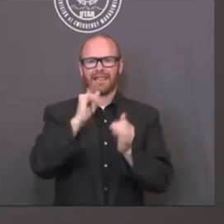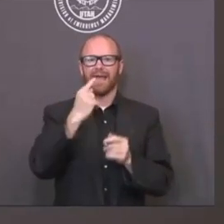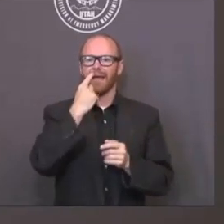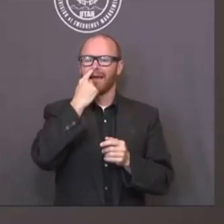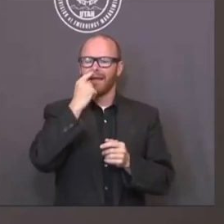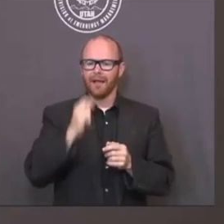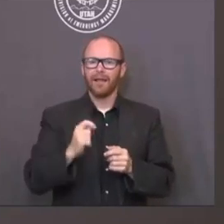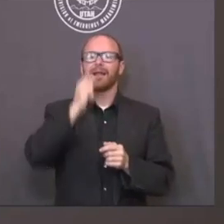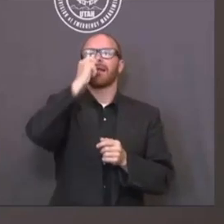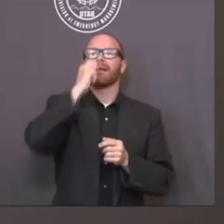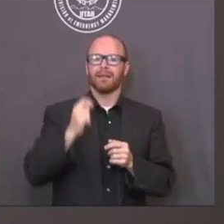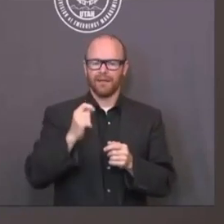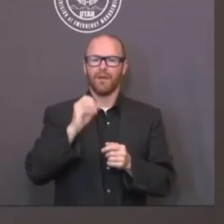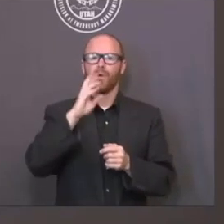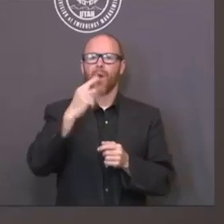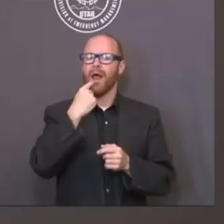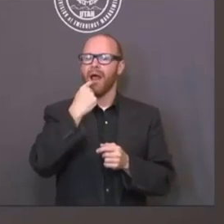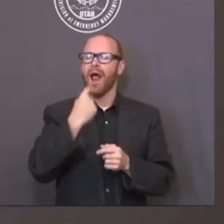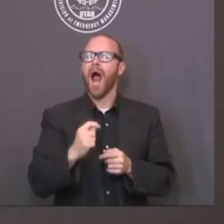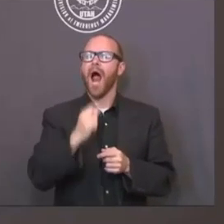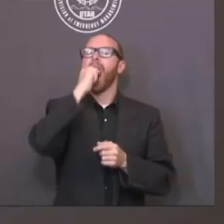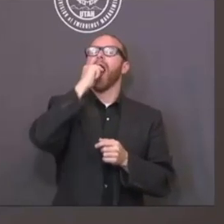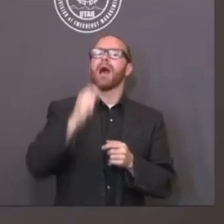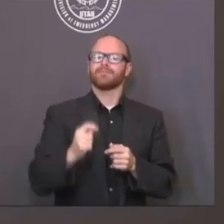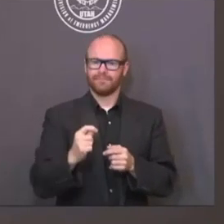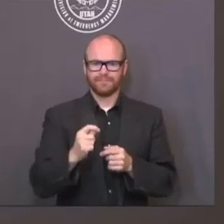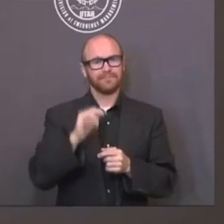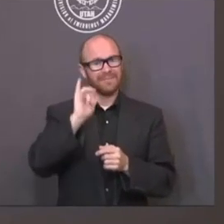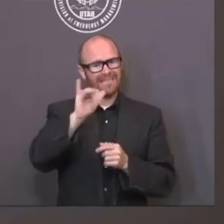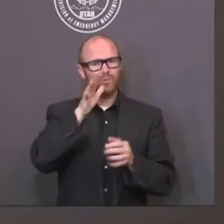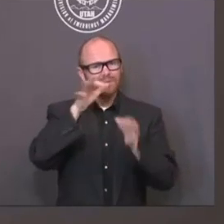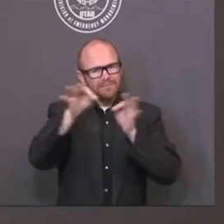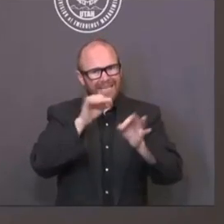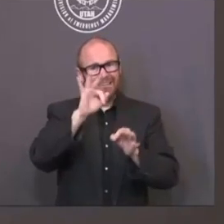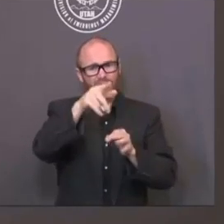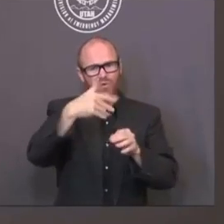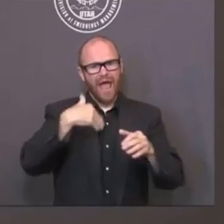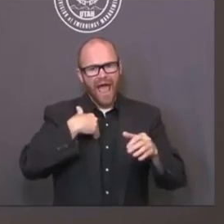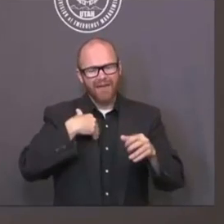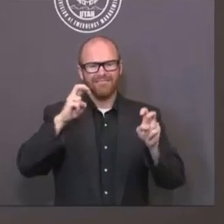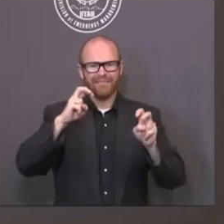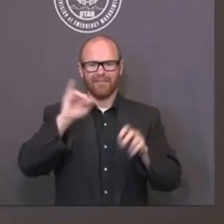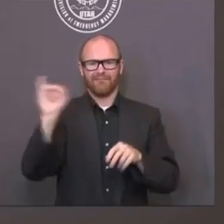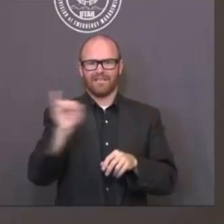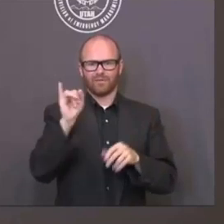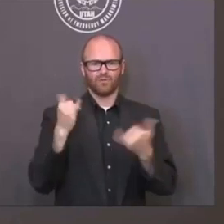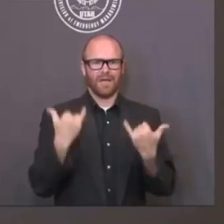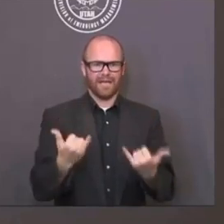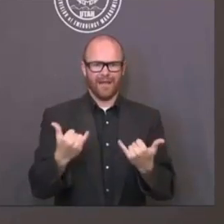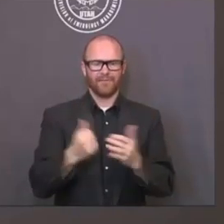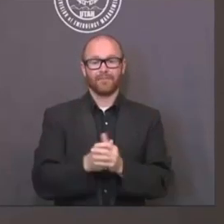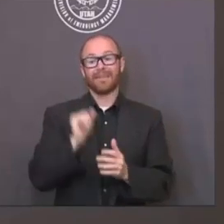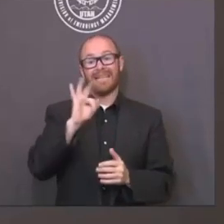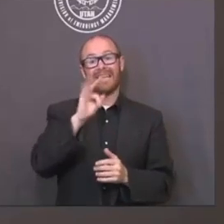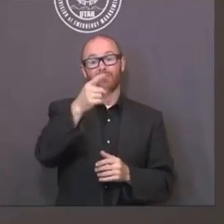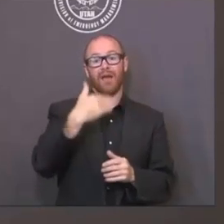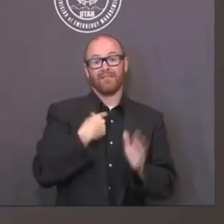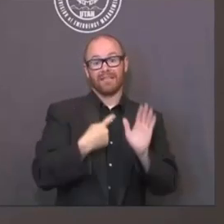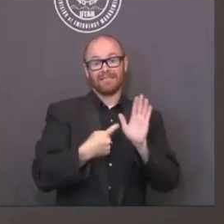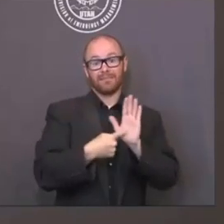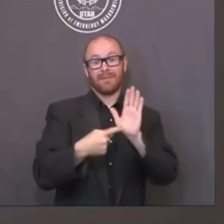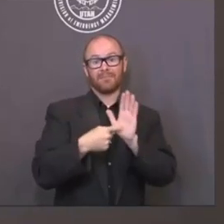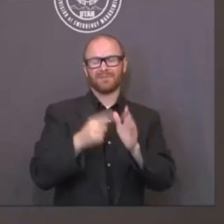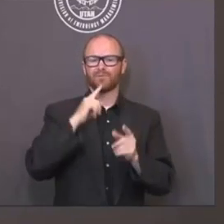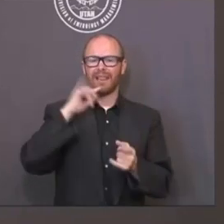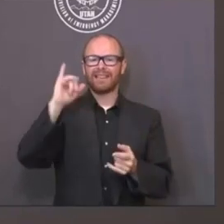swab or the swab through your nose. And that tells you if you have an active infection. If someone has symptoms, the chances of a false positive are very, very